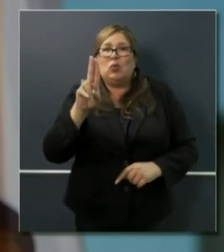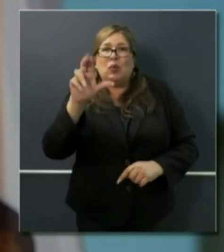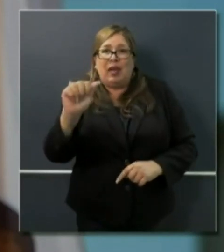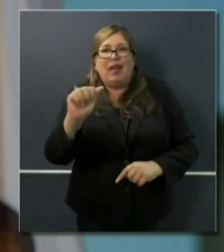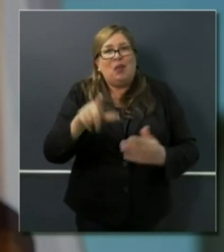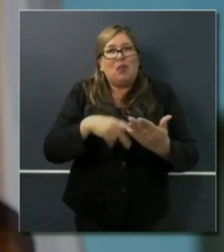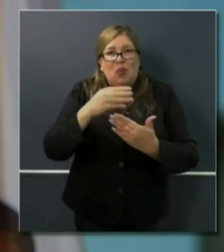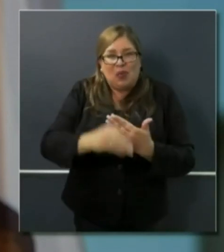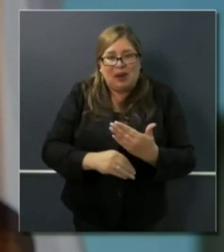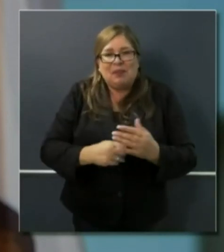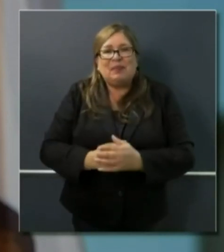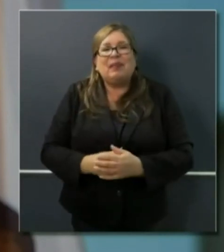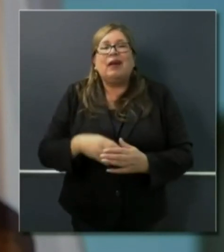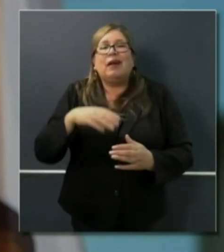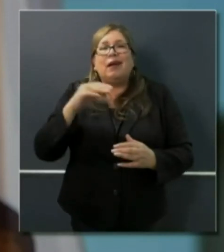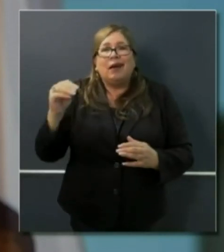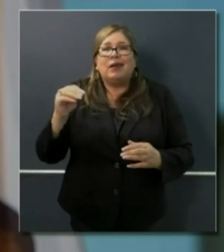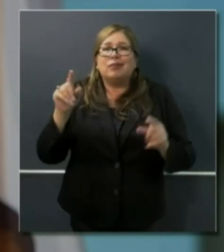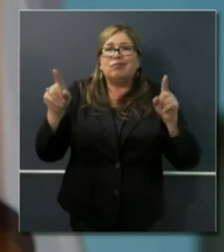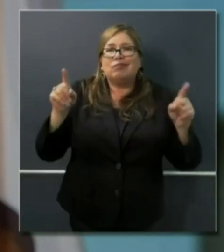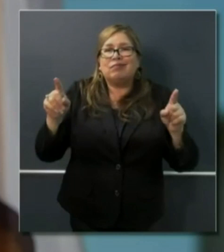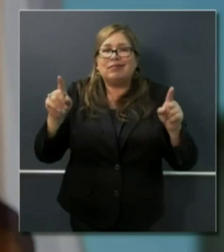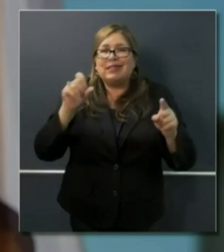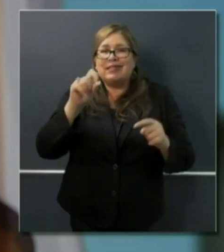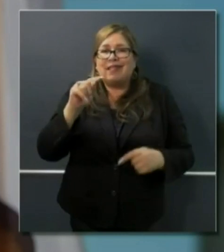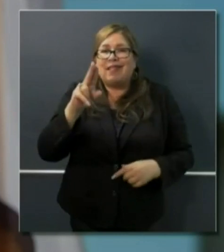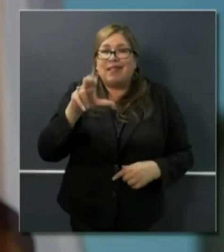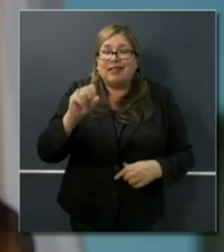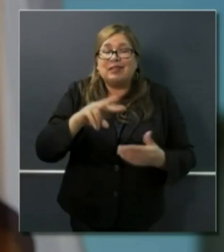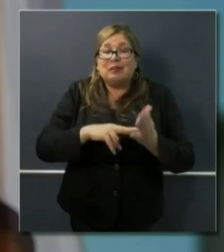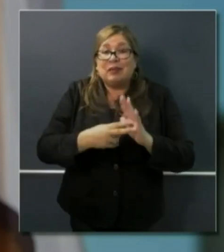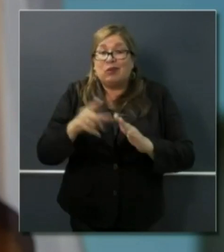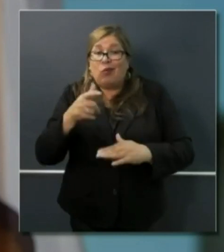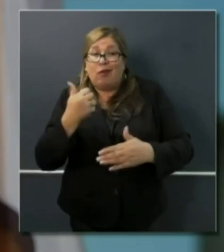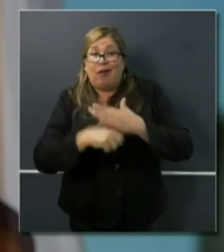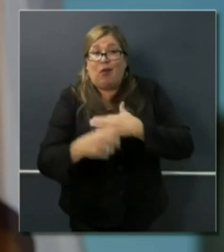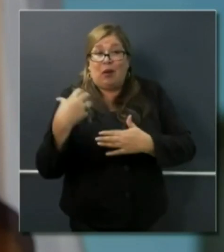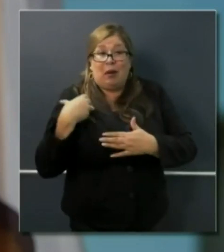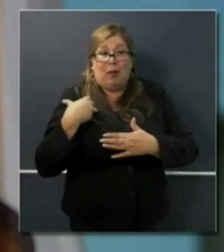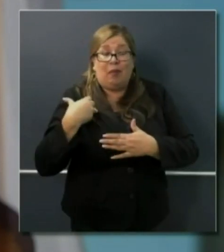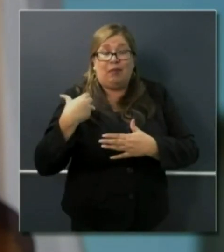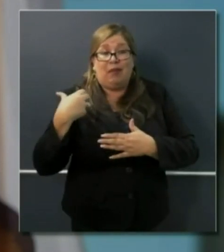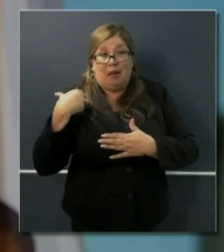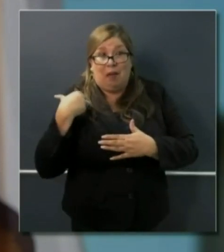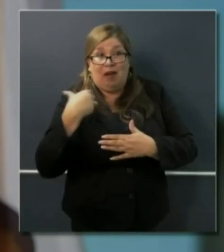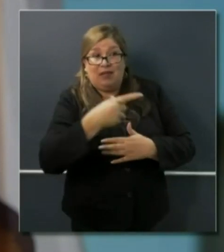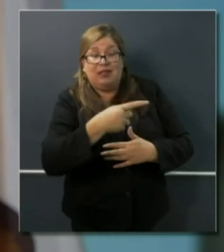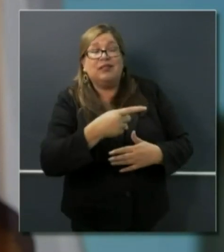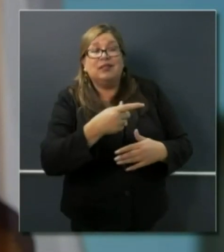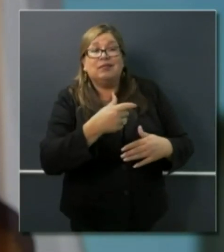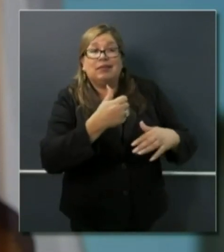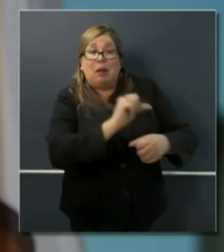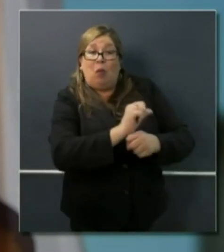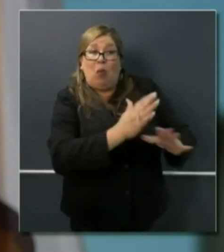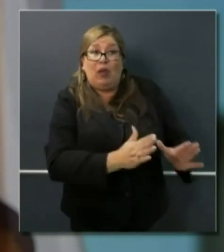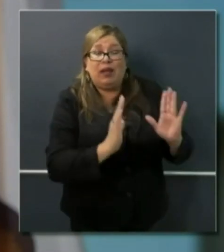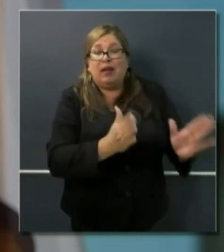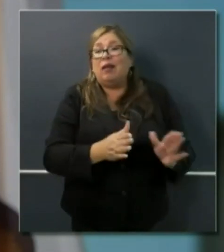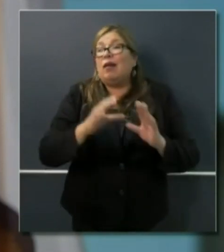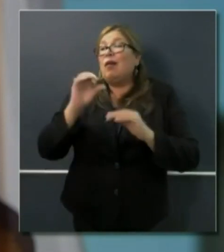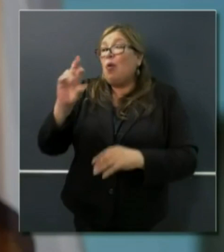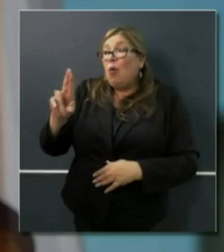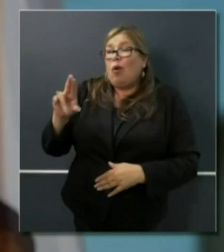status as it relates to that determination of your classification as an employer or an independent contractor will not be